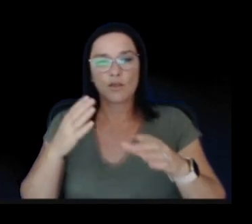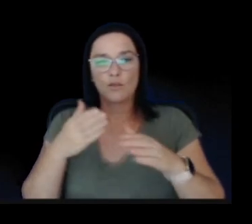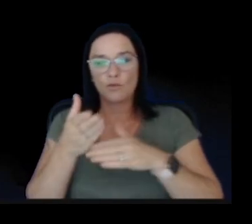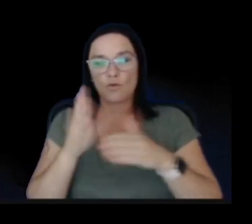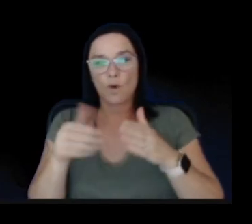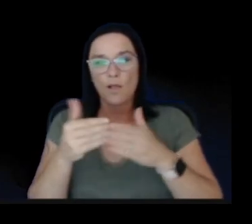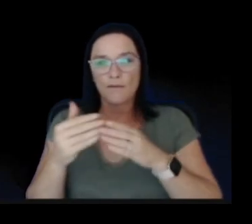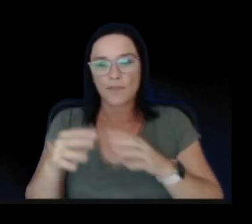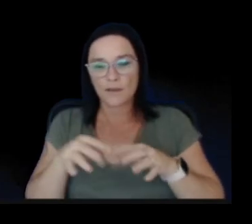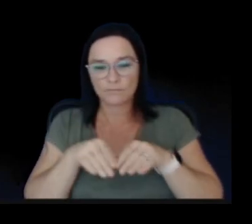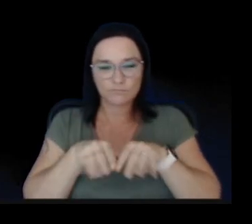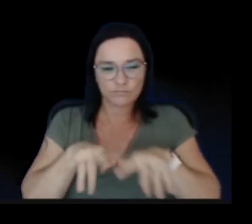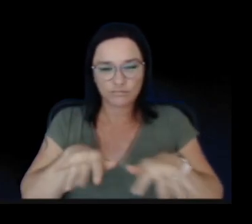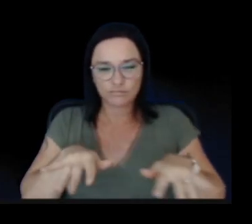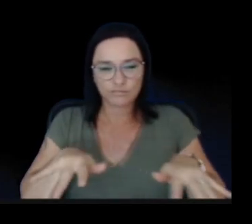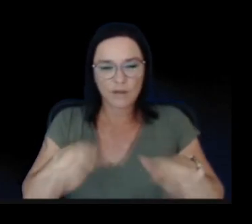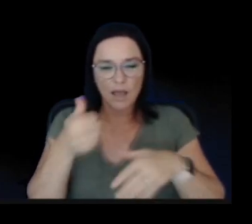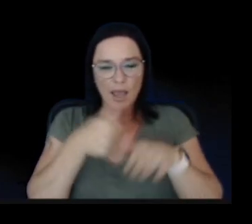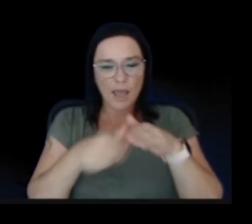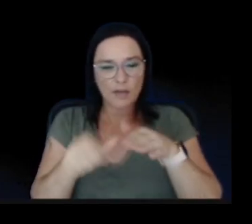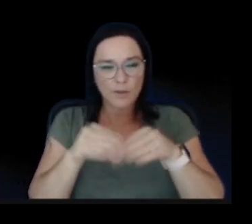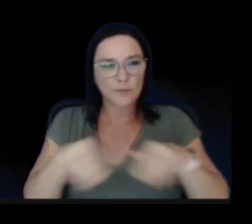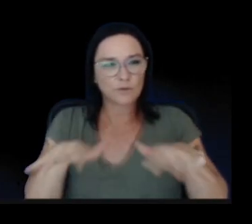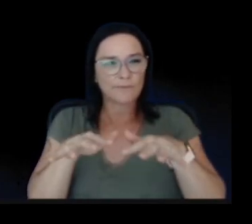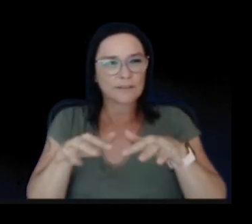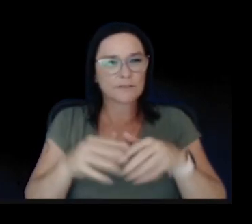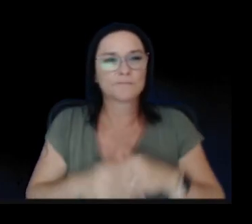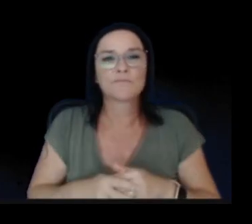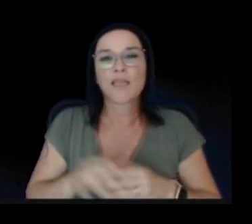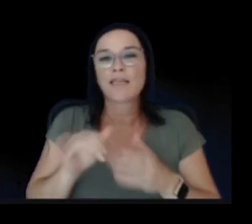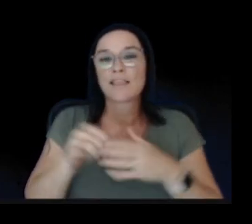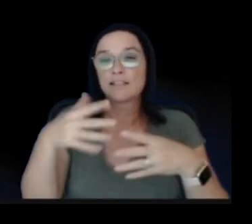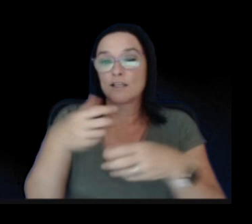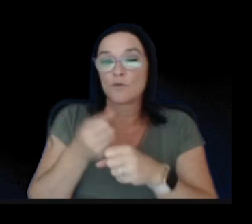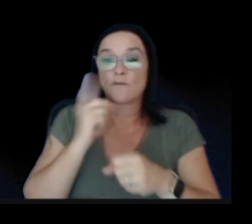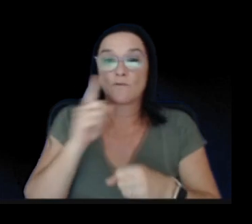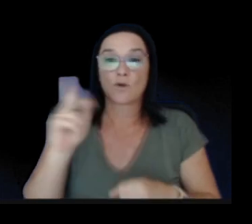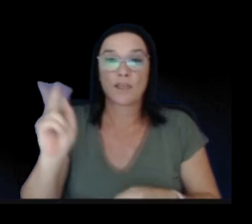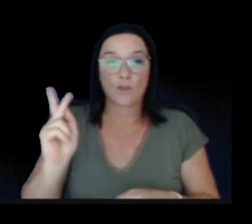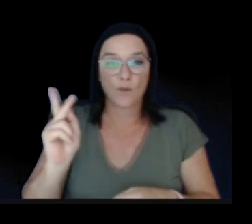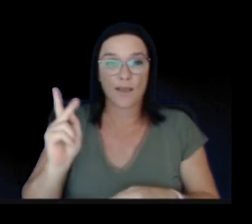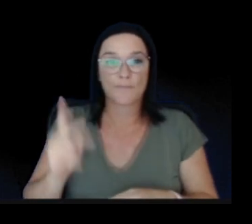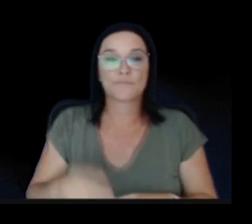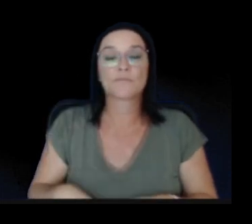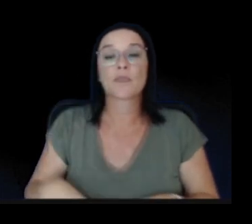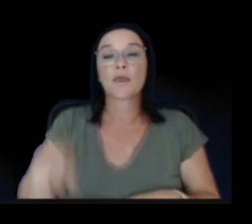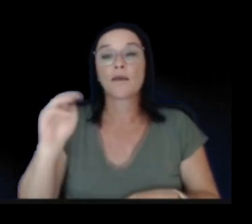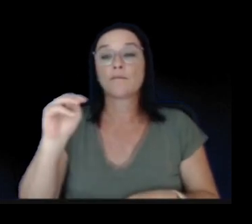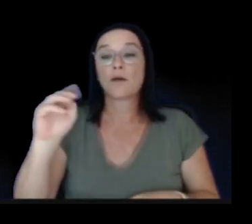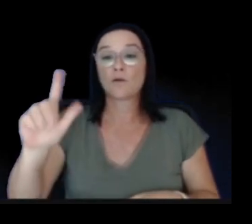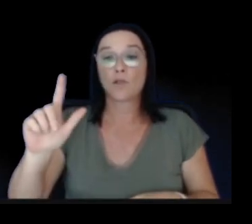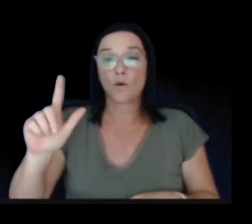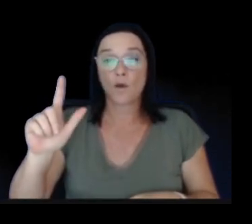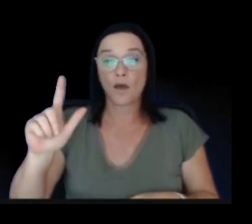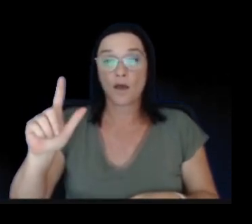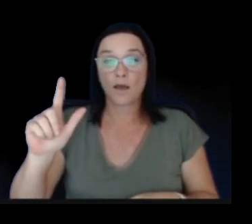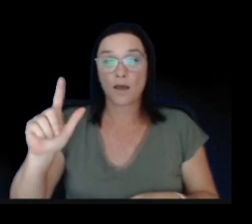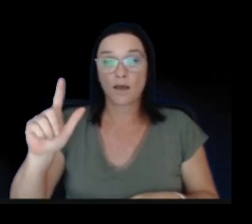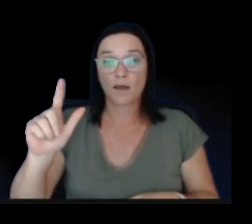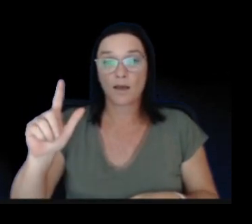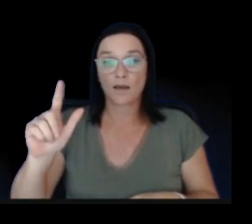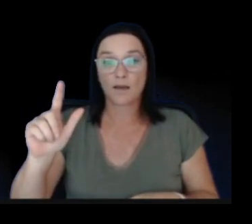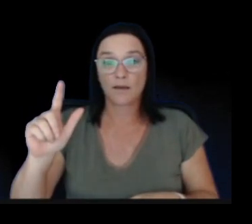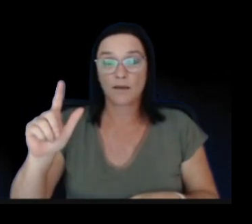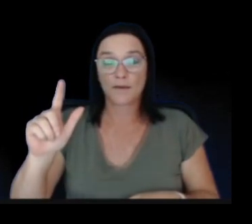conduits up to the summit. That's the summary for Kilauea. And on Mauna Loa, the story has been